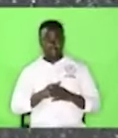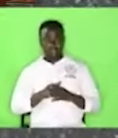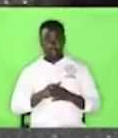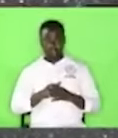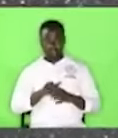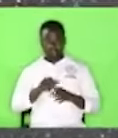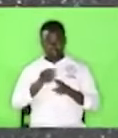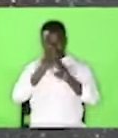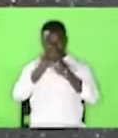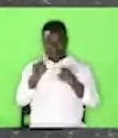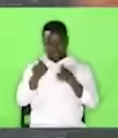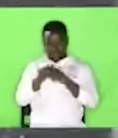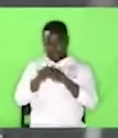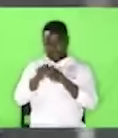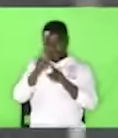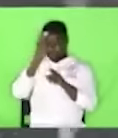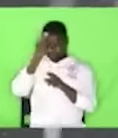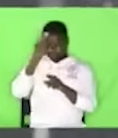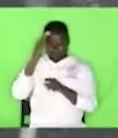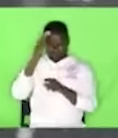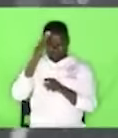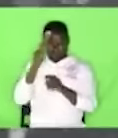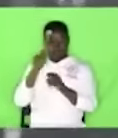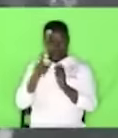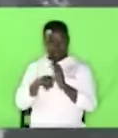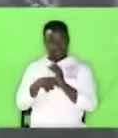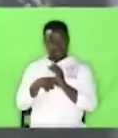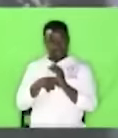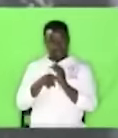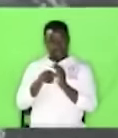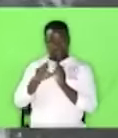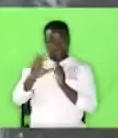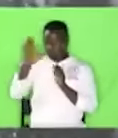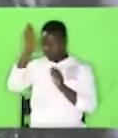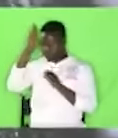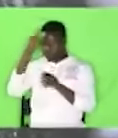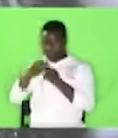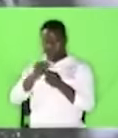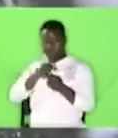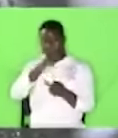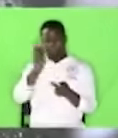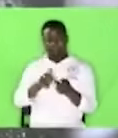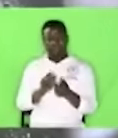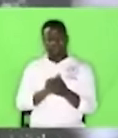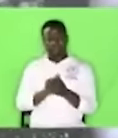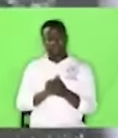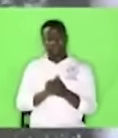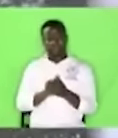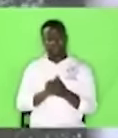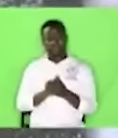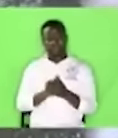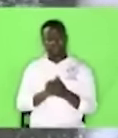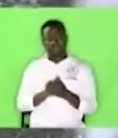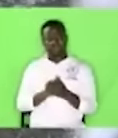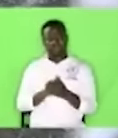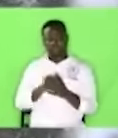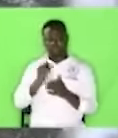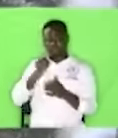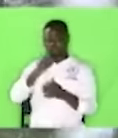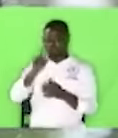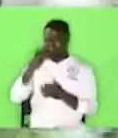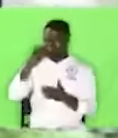like this man. And he actually mentioned your daddy's name. And he said, ah, that was a good man.